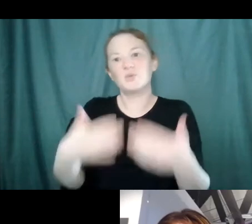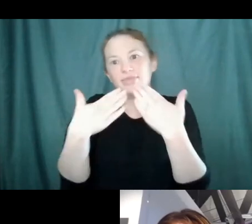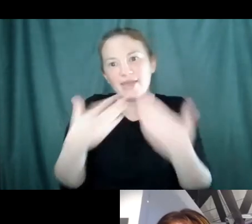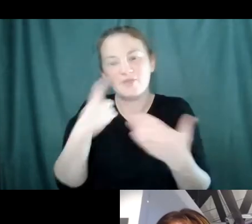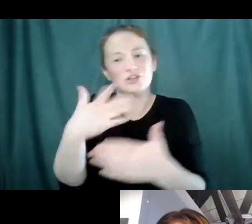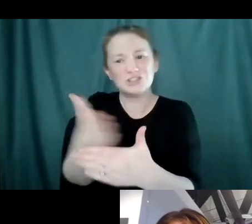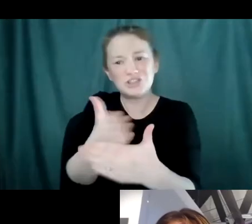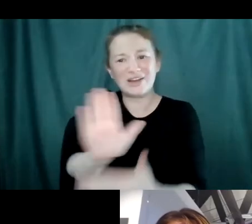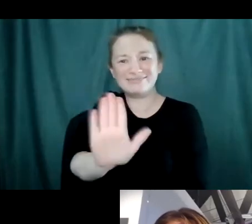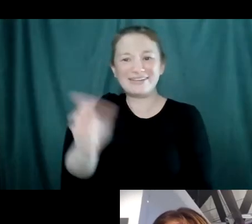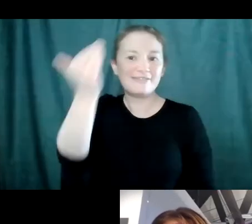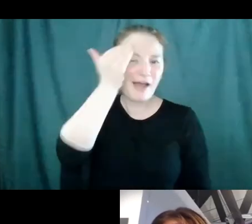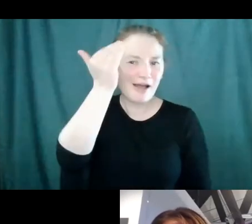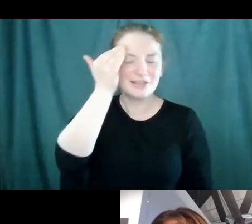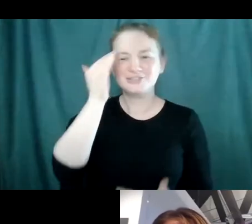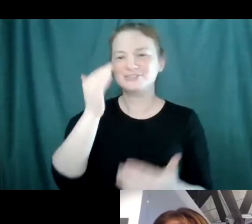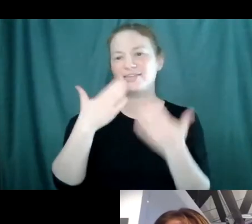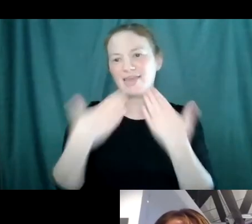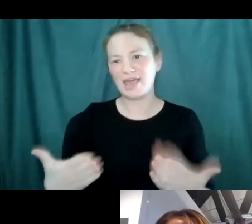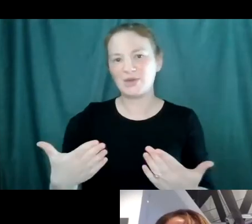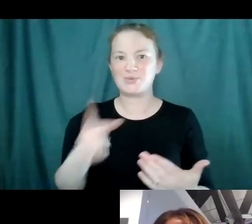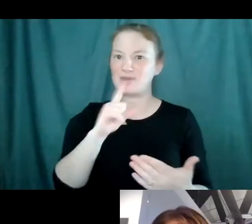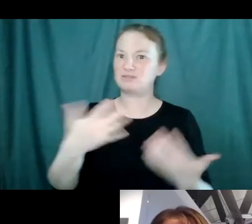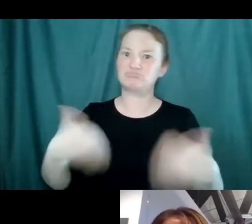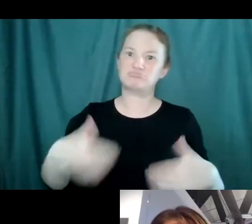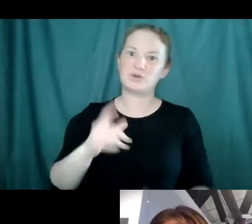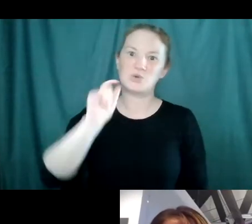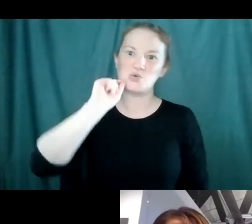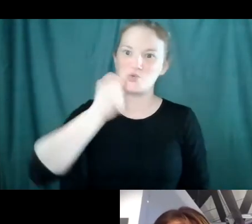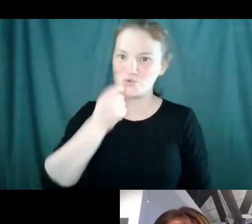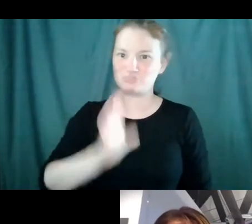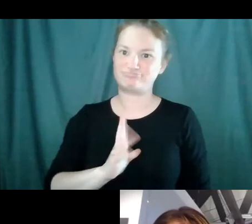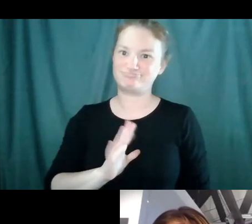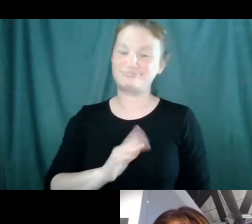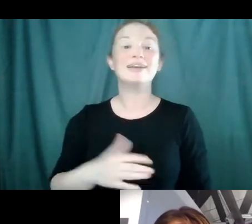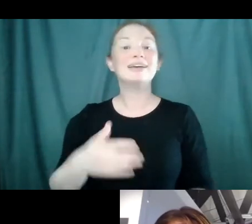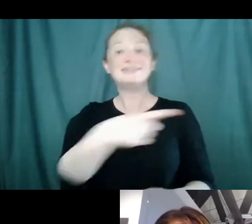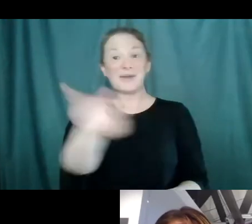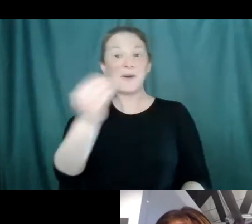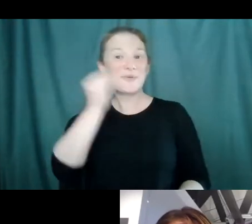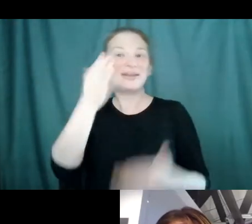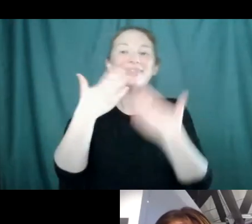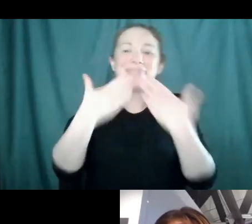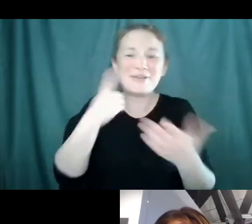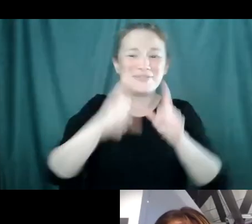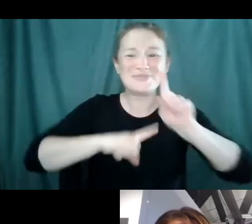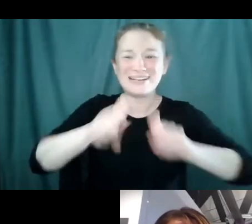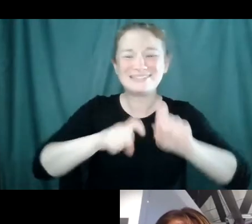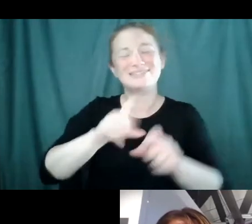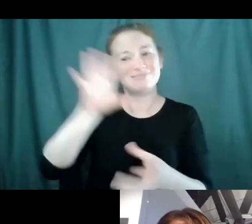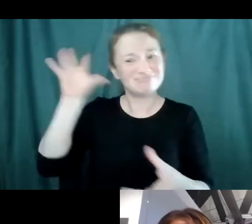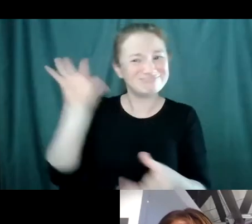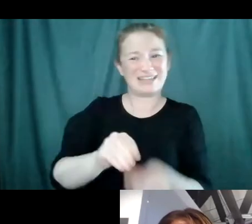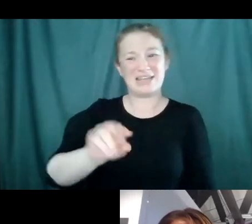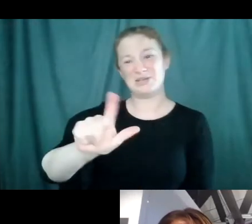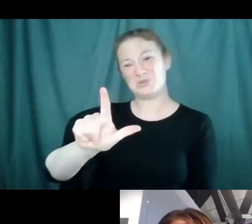knowledge and everything today. This has been really, really cool. Everybody at home. Thank you so much for all of your questions. We got through 29 of them. We didn't get